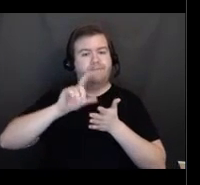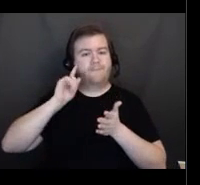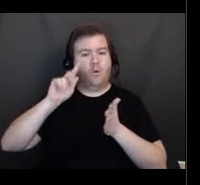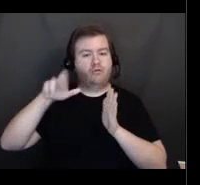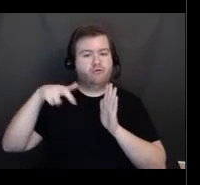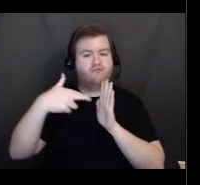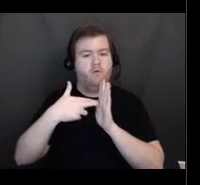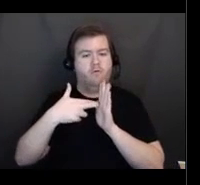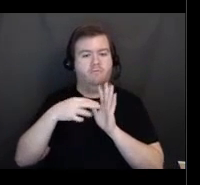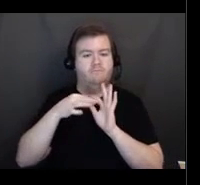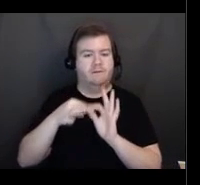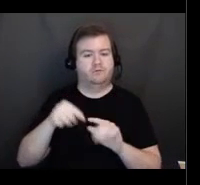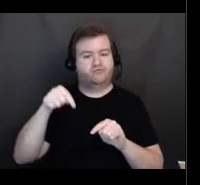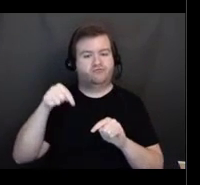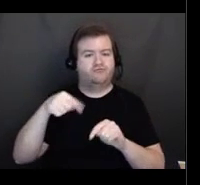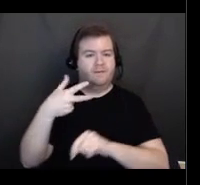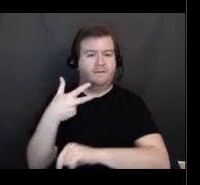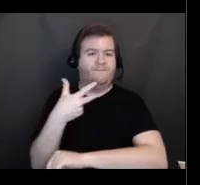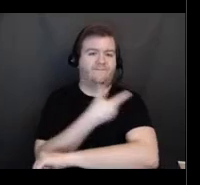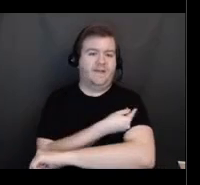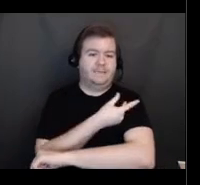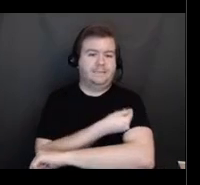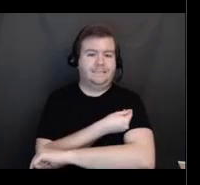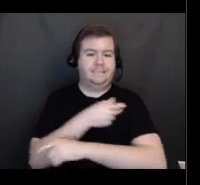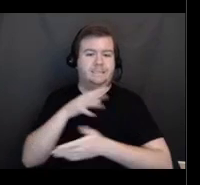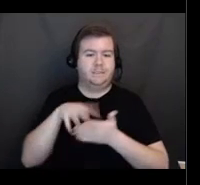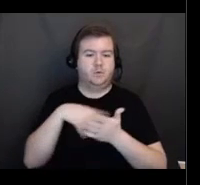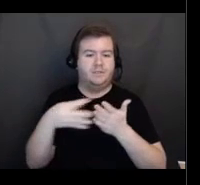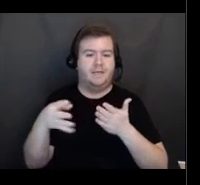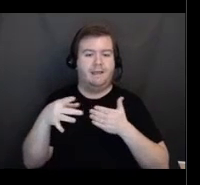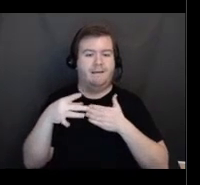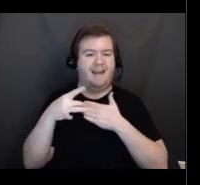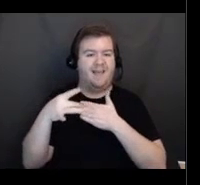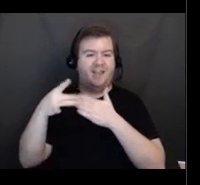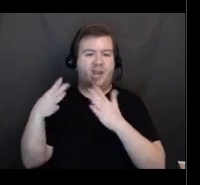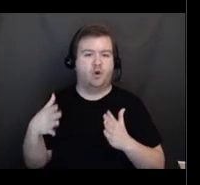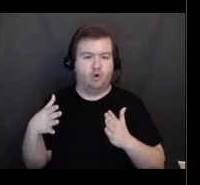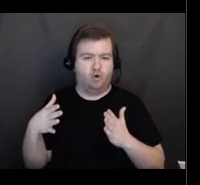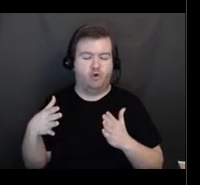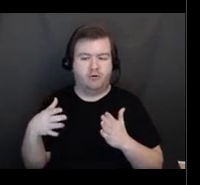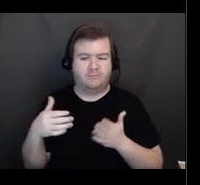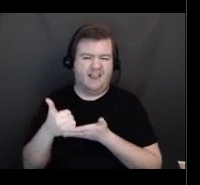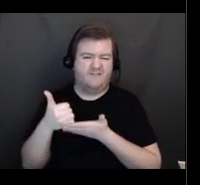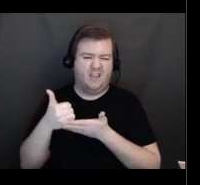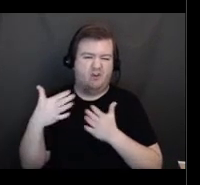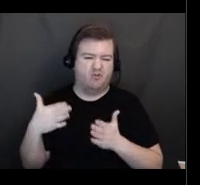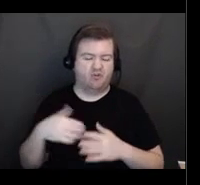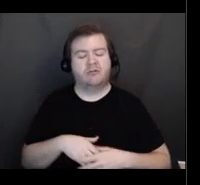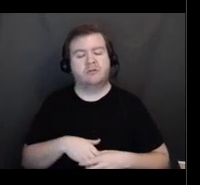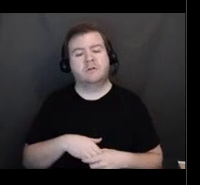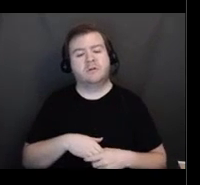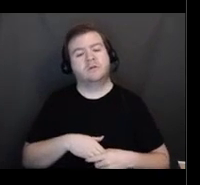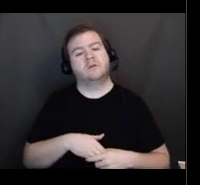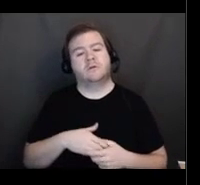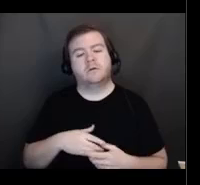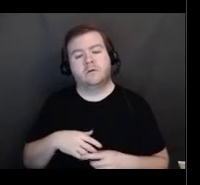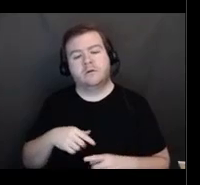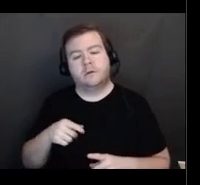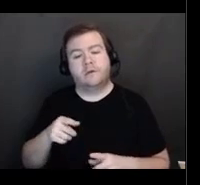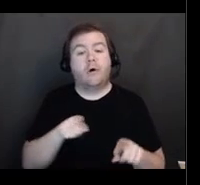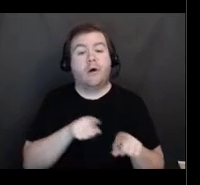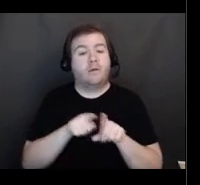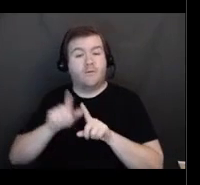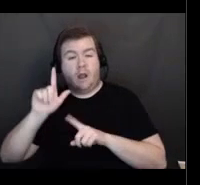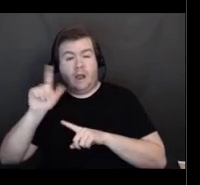a Vaccine Scheduling Navigator, as well as a question and answer session. If you